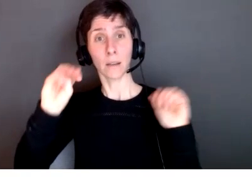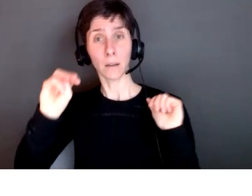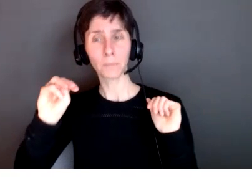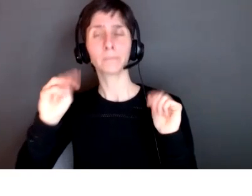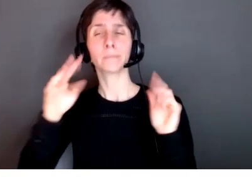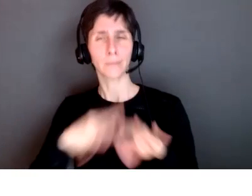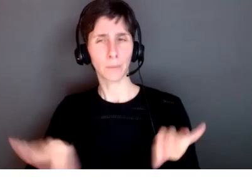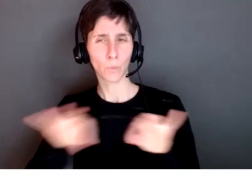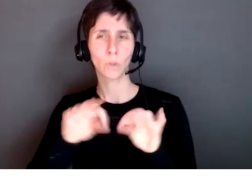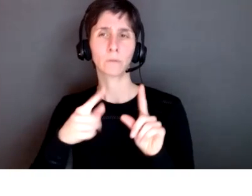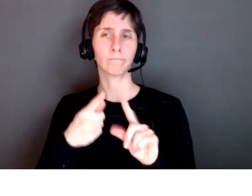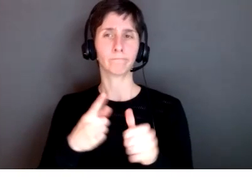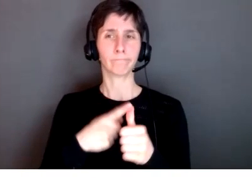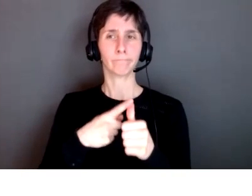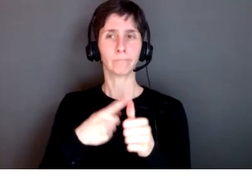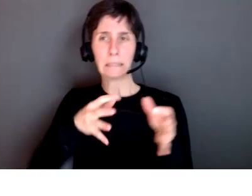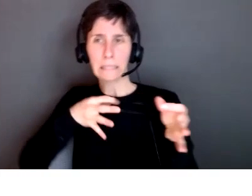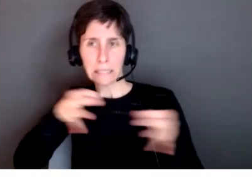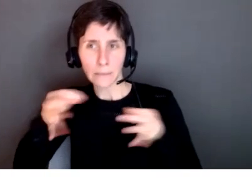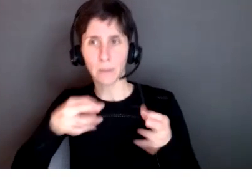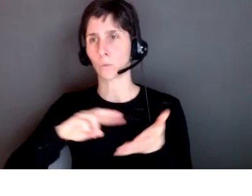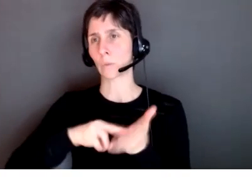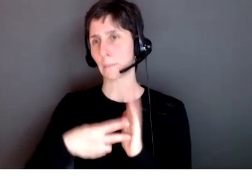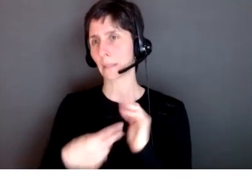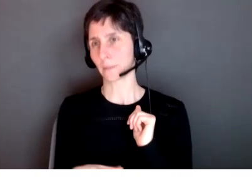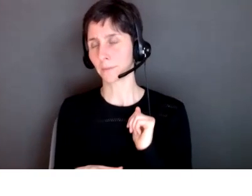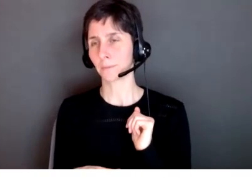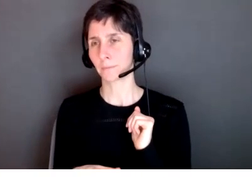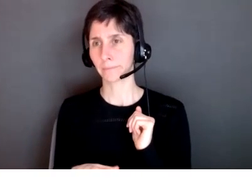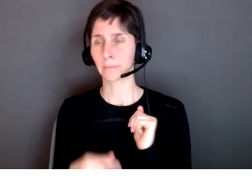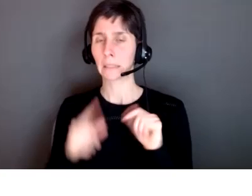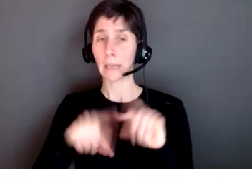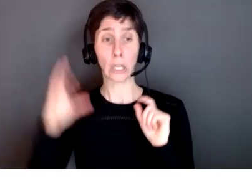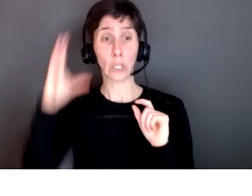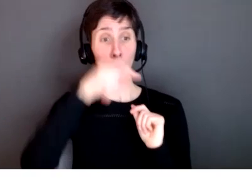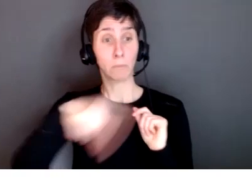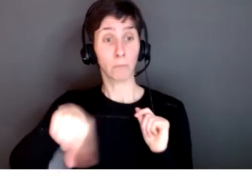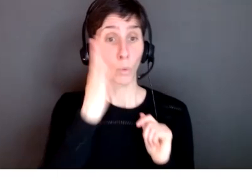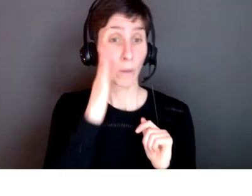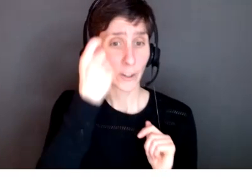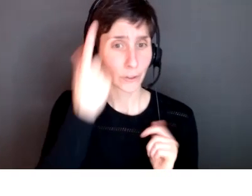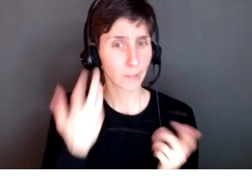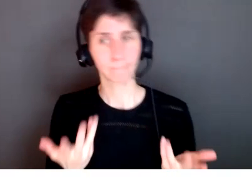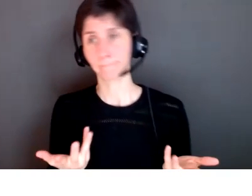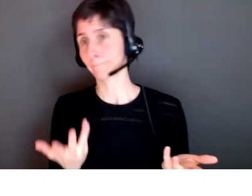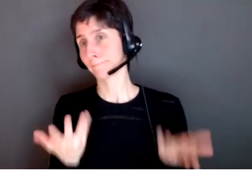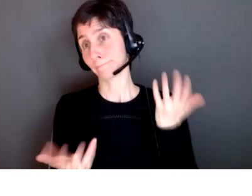to explain them what they mean in idioms it's an example of them i'm sorry i think there's someone wanted to say something